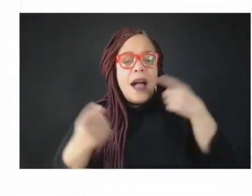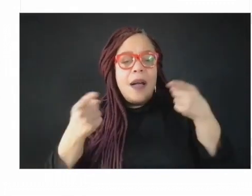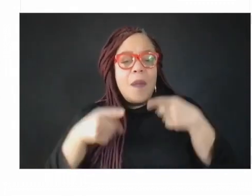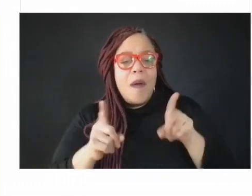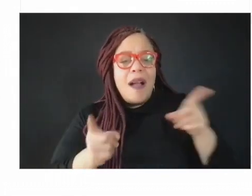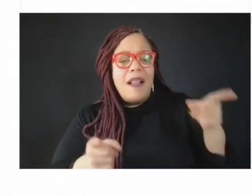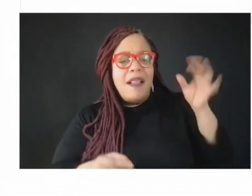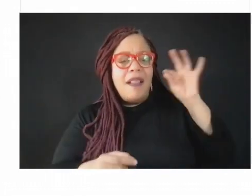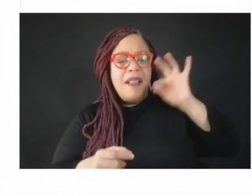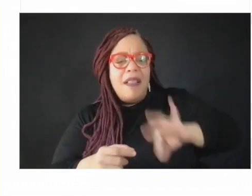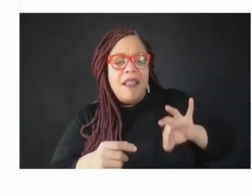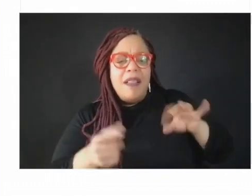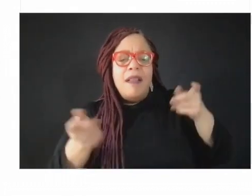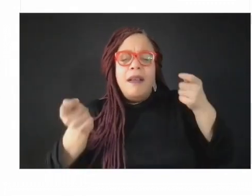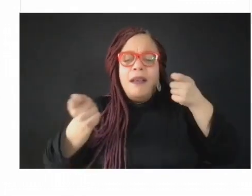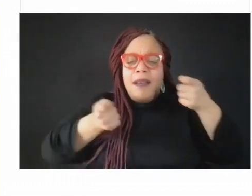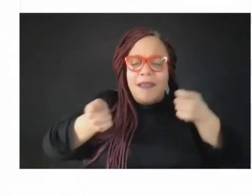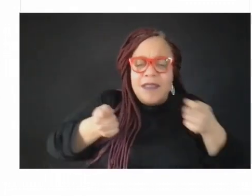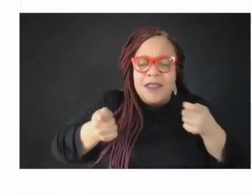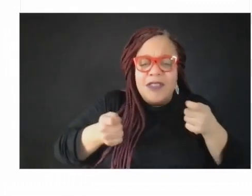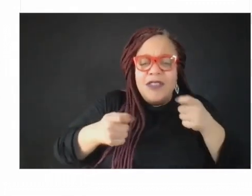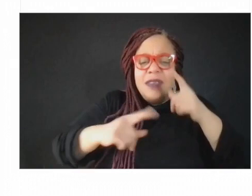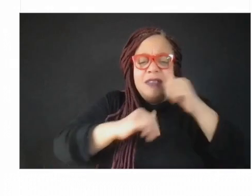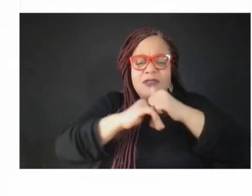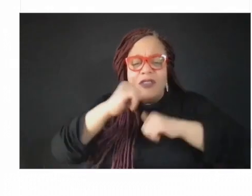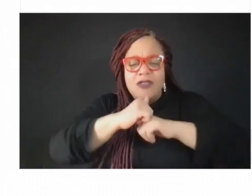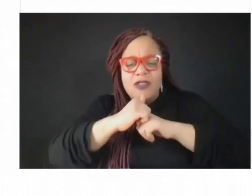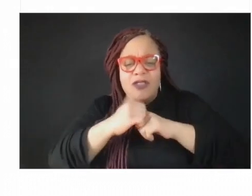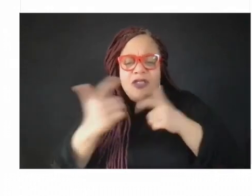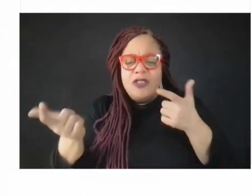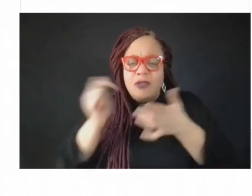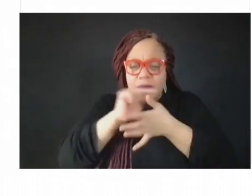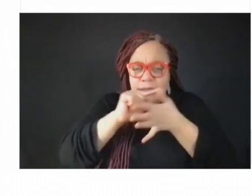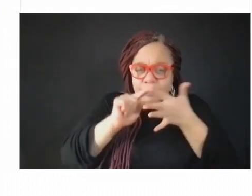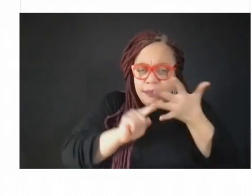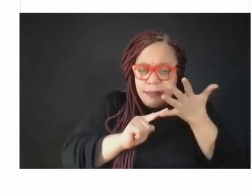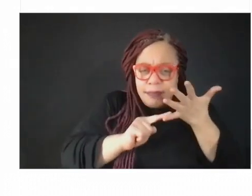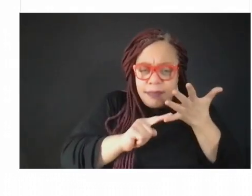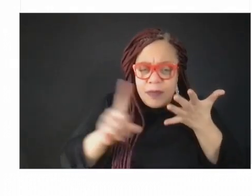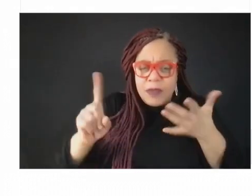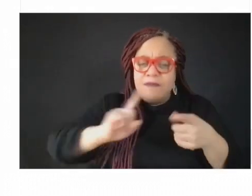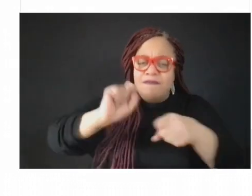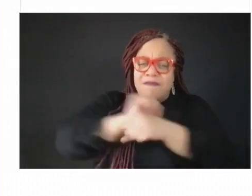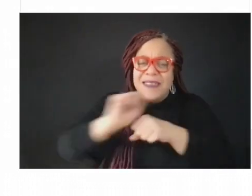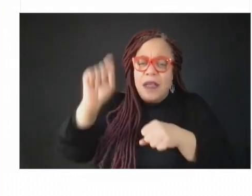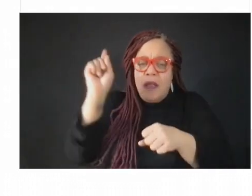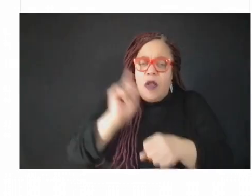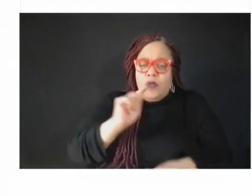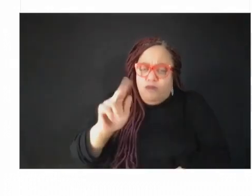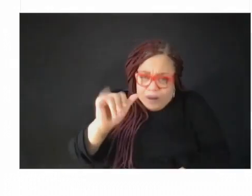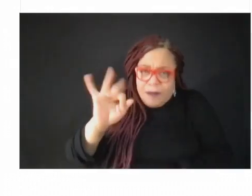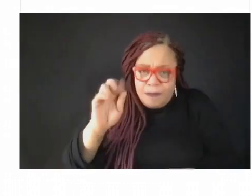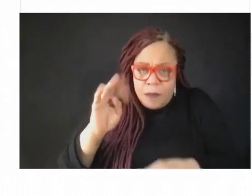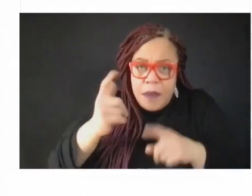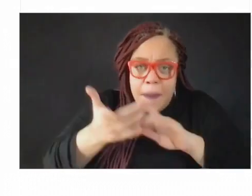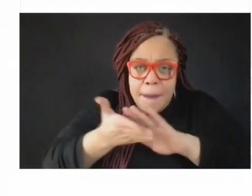sort of the structural variables to actually transform in any meaningful, sticky way public health yet.